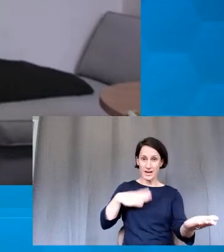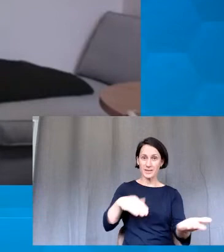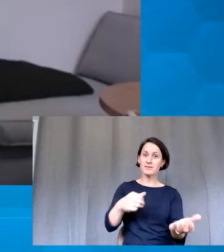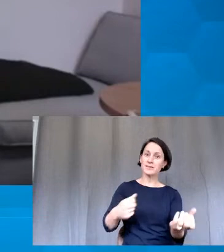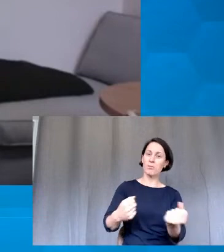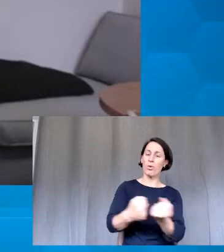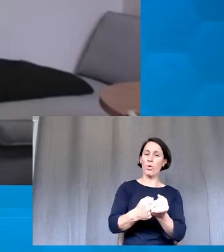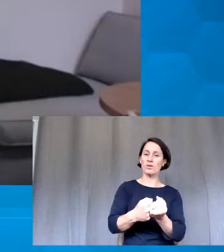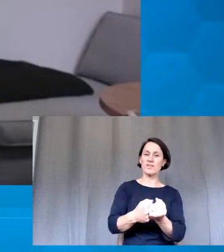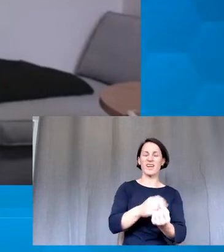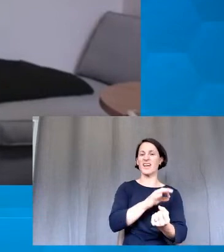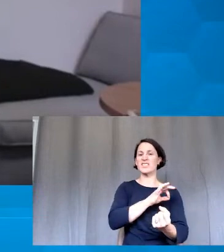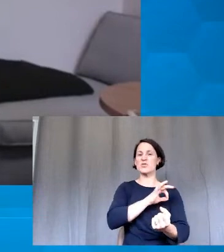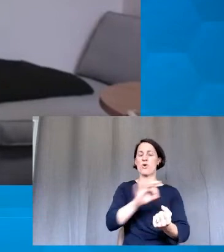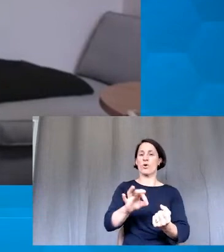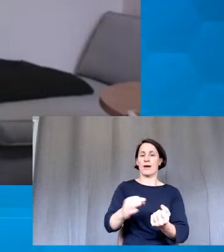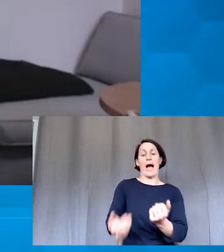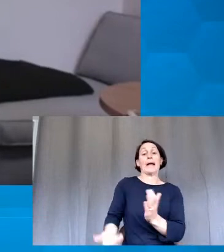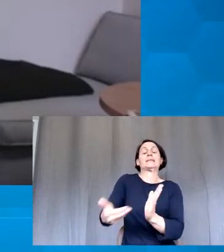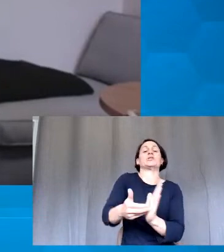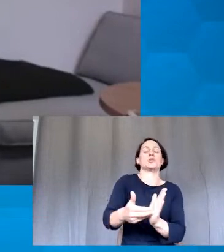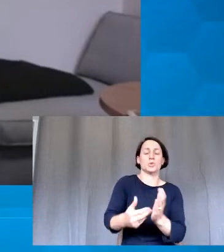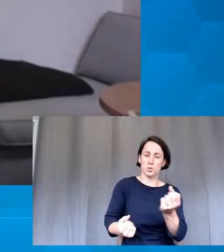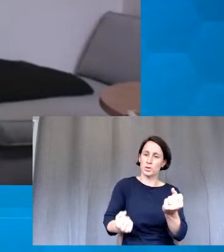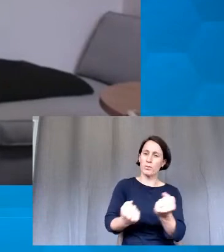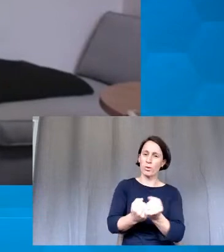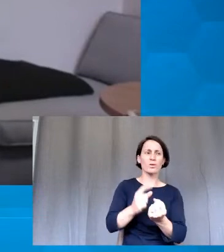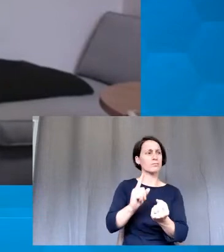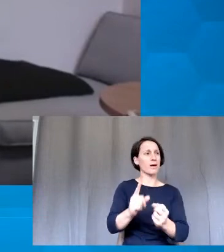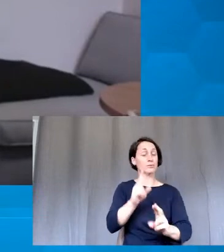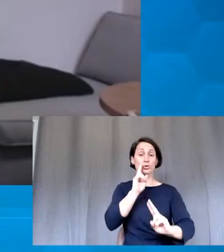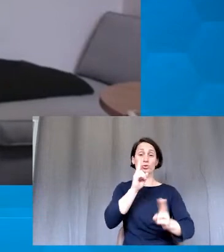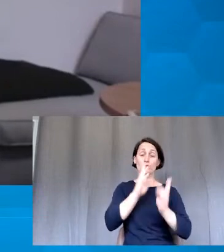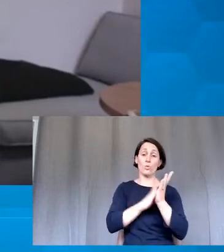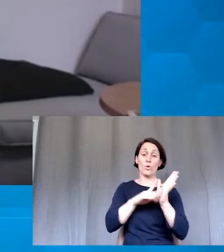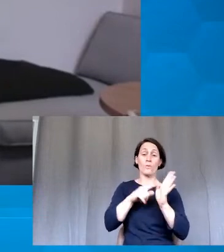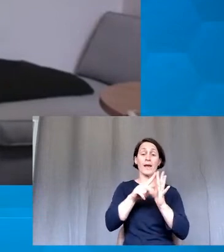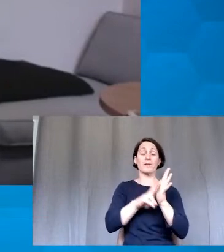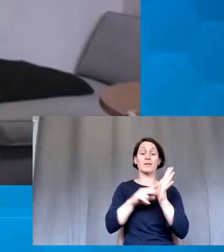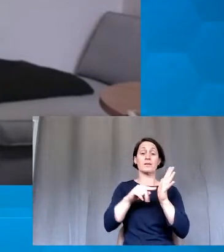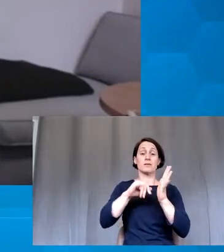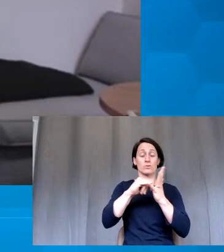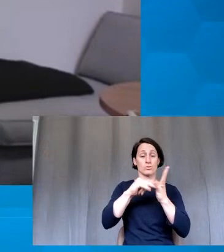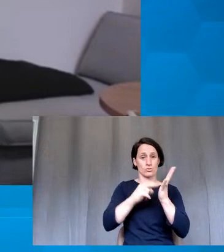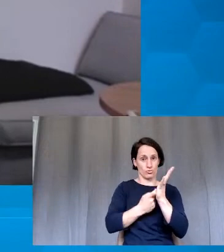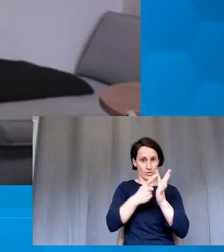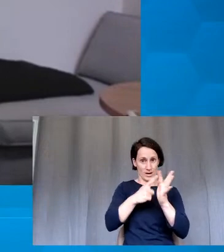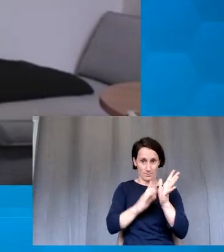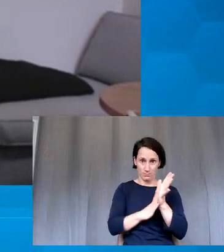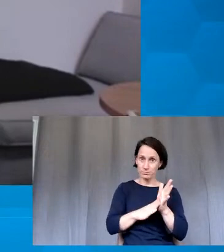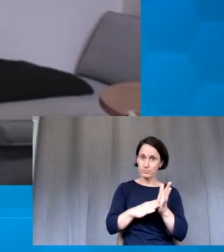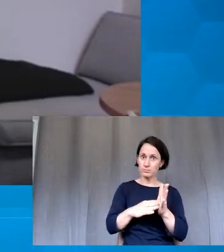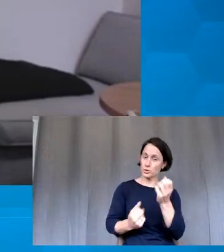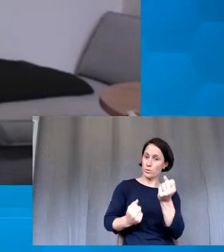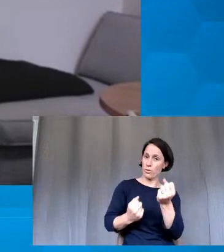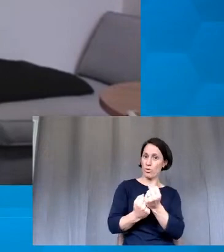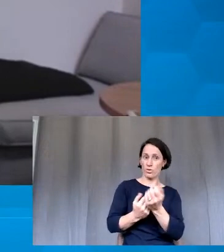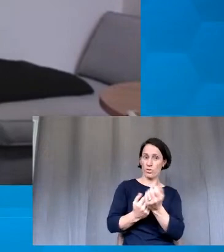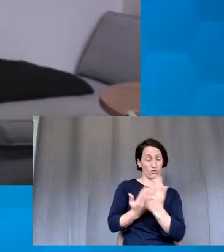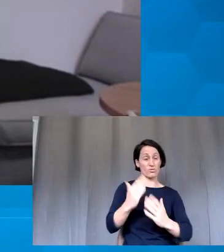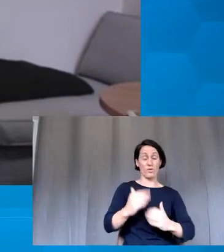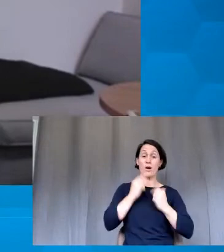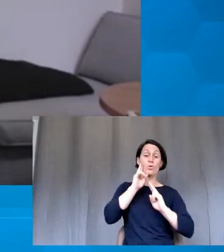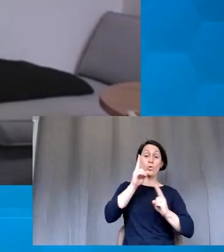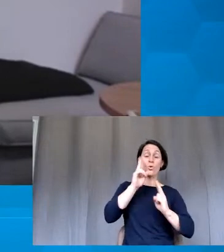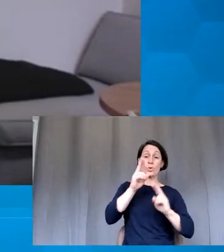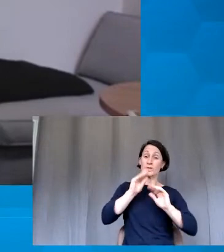like part of what several of our speakers talked about is you do make it mainstream. It's just part of your teaching. And I think that is so